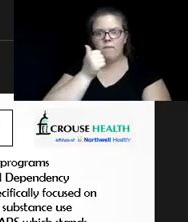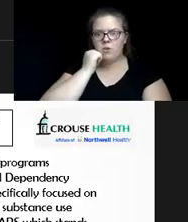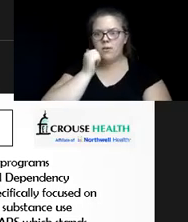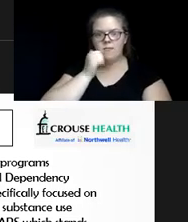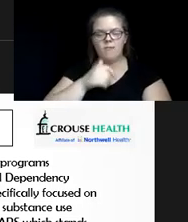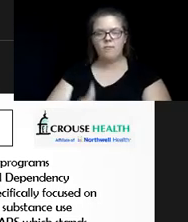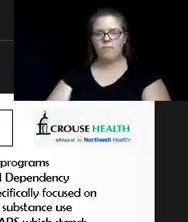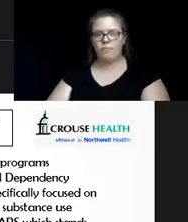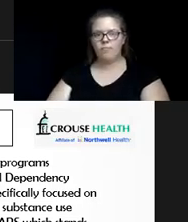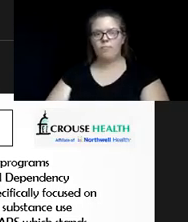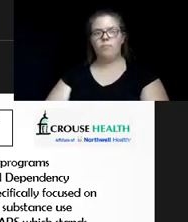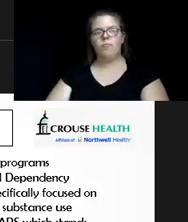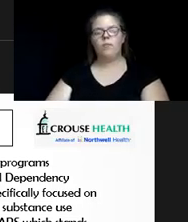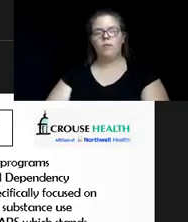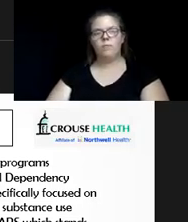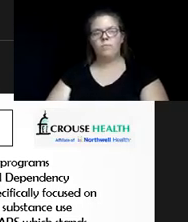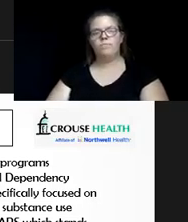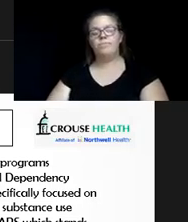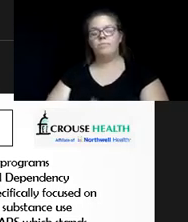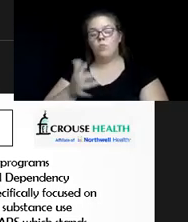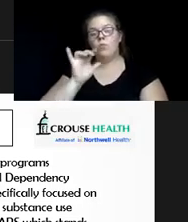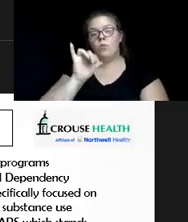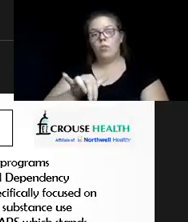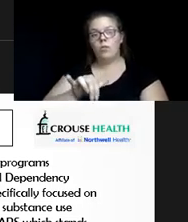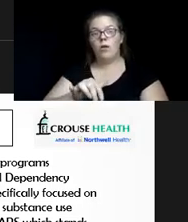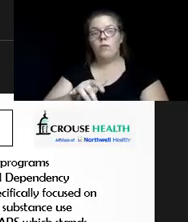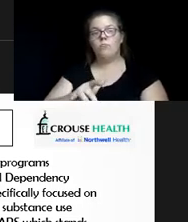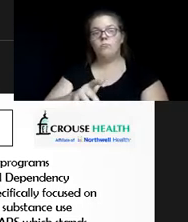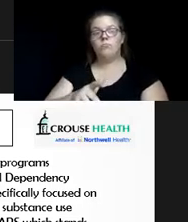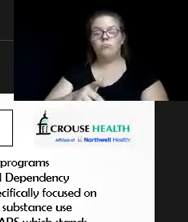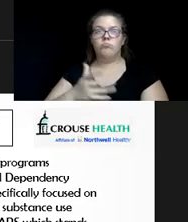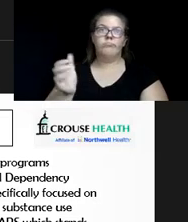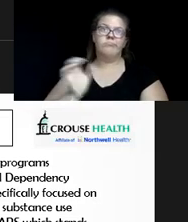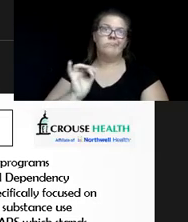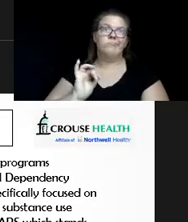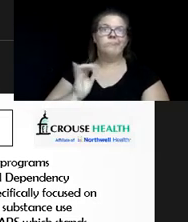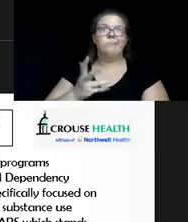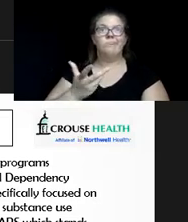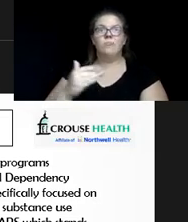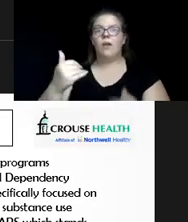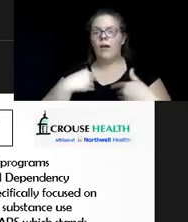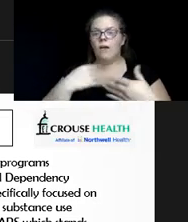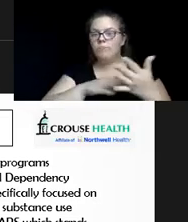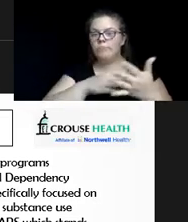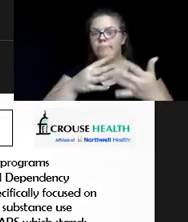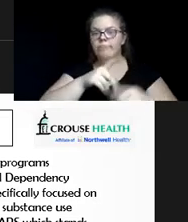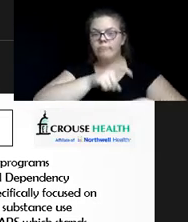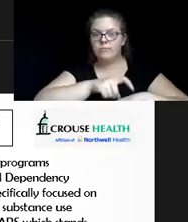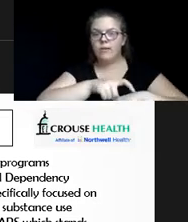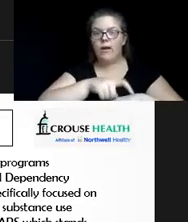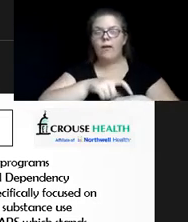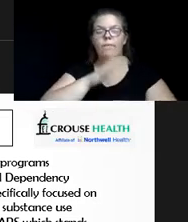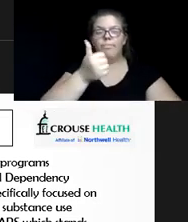-day life. So that can involve things like, you know, having scheduled time for, okay,